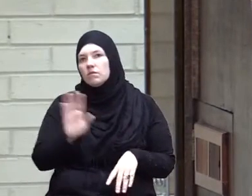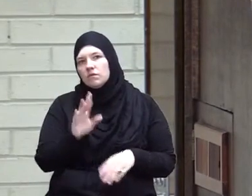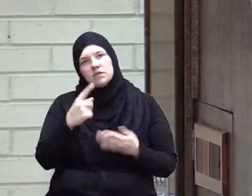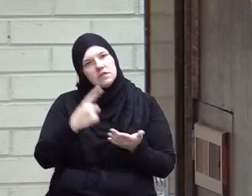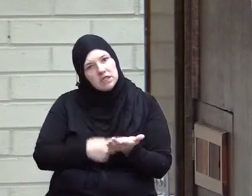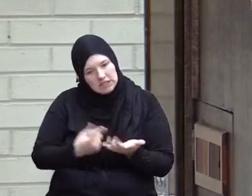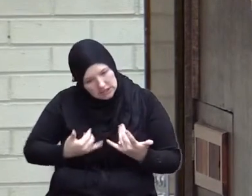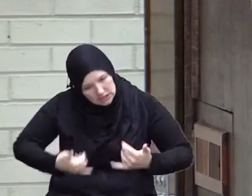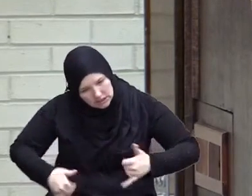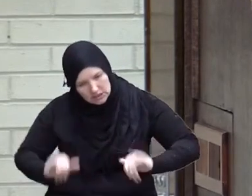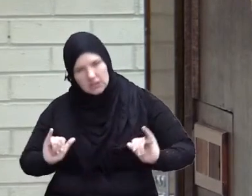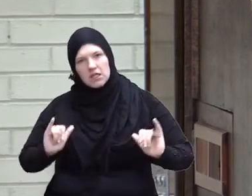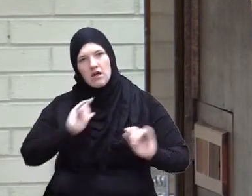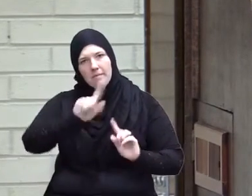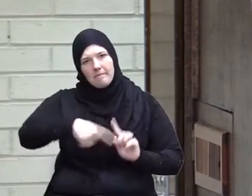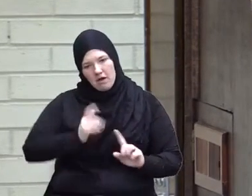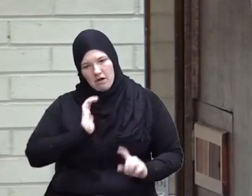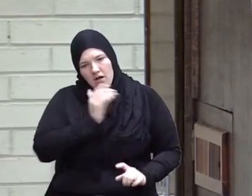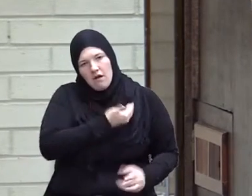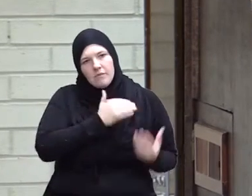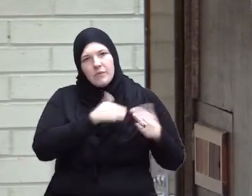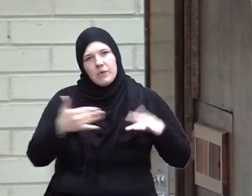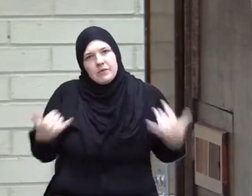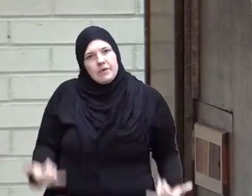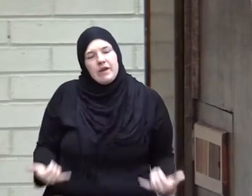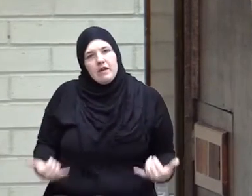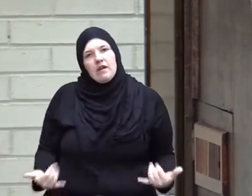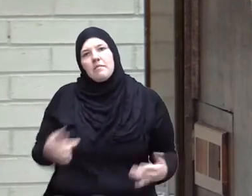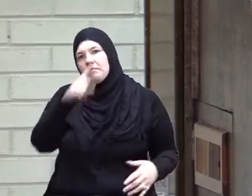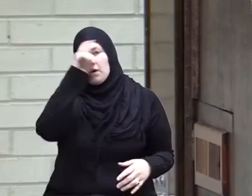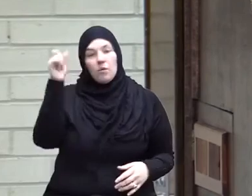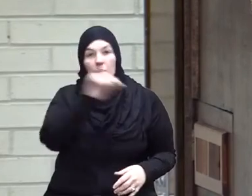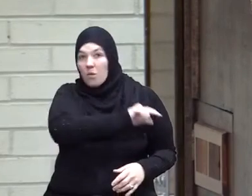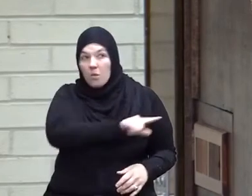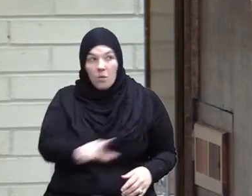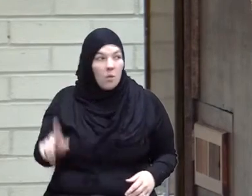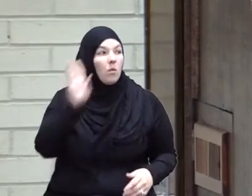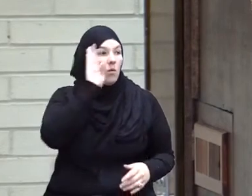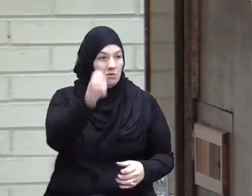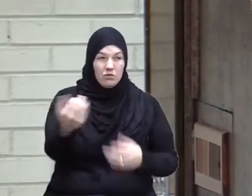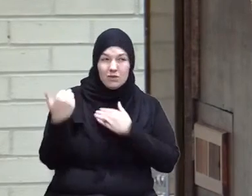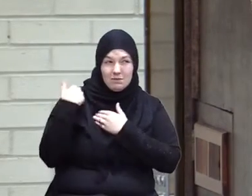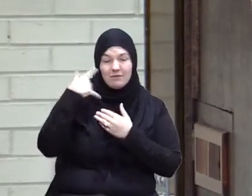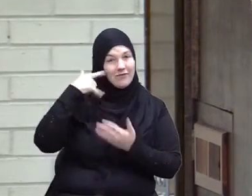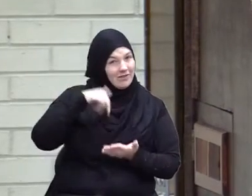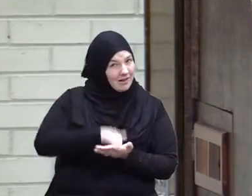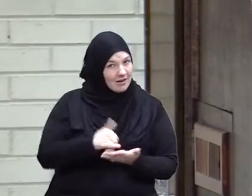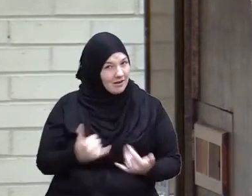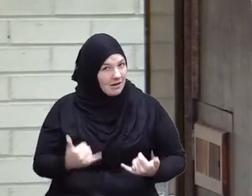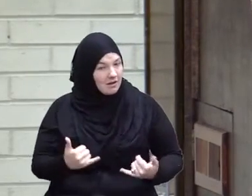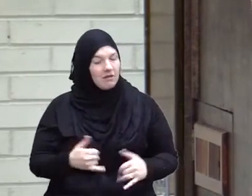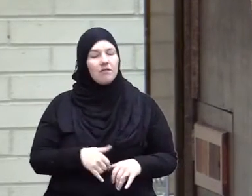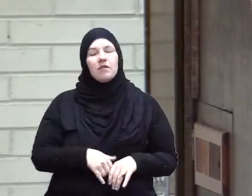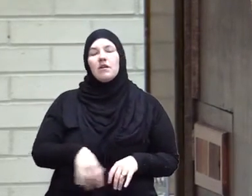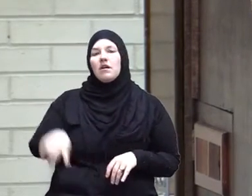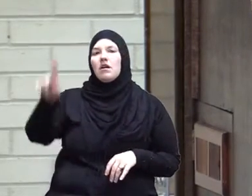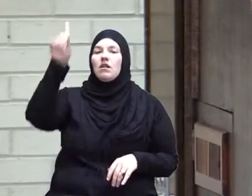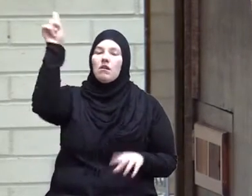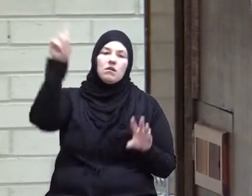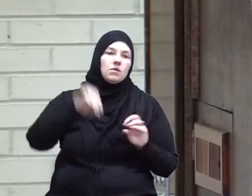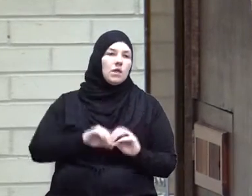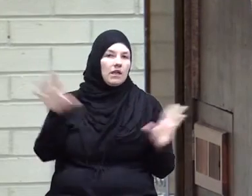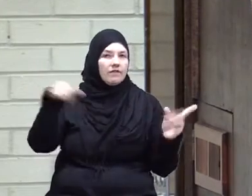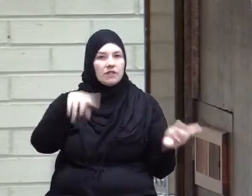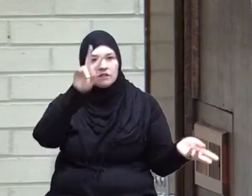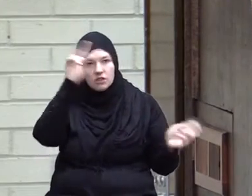also still about us because we are all going to be responsible for this Allah subhanahu wa ta'ala to clarify this